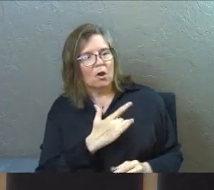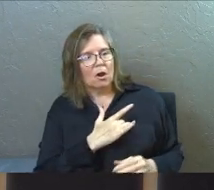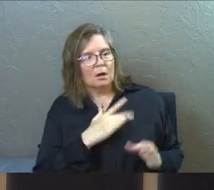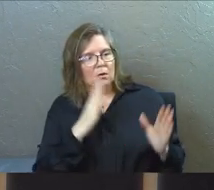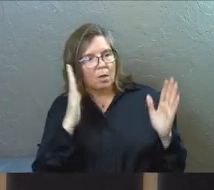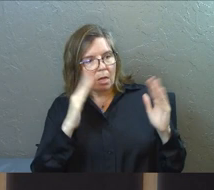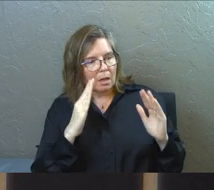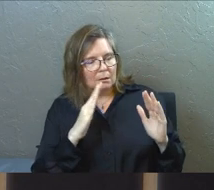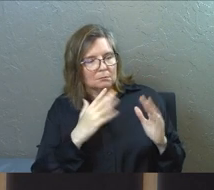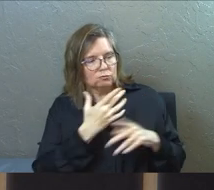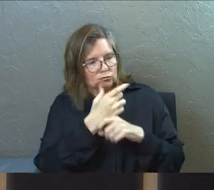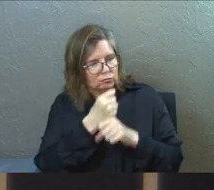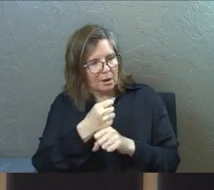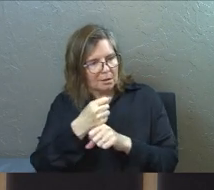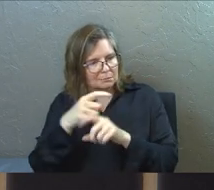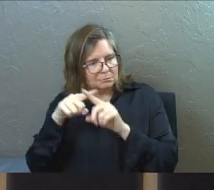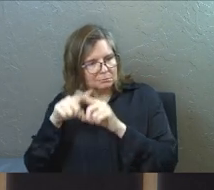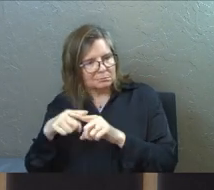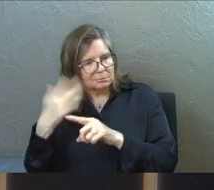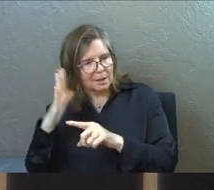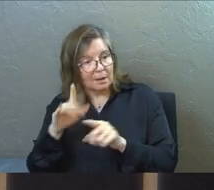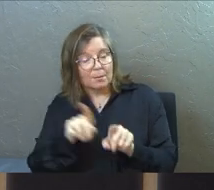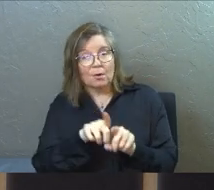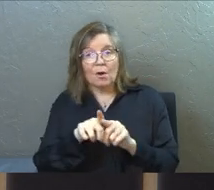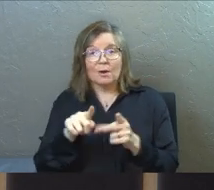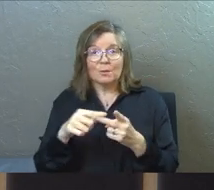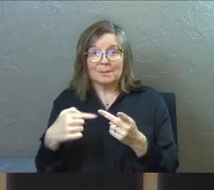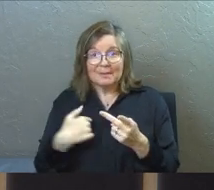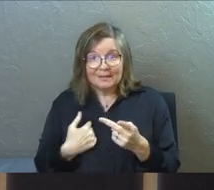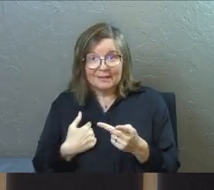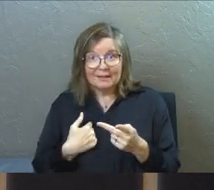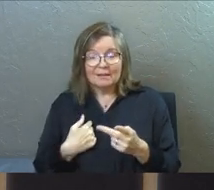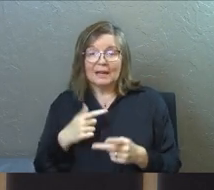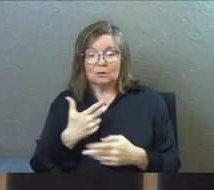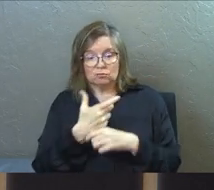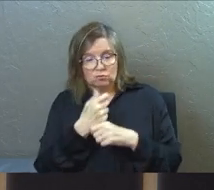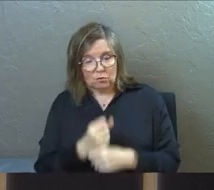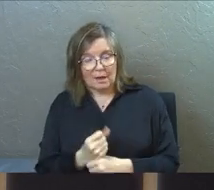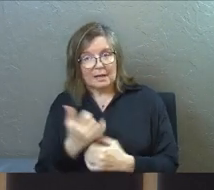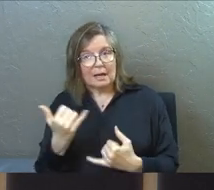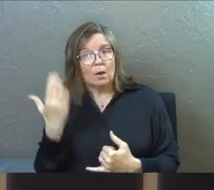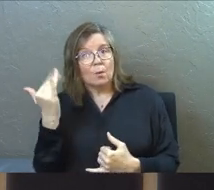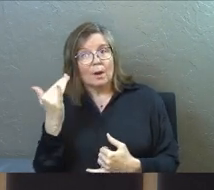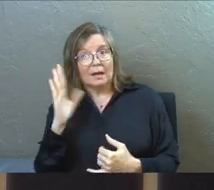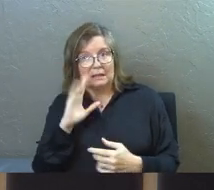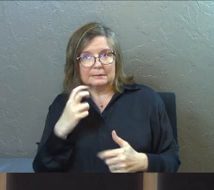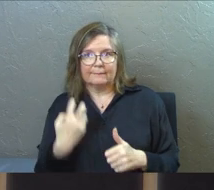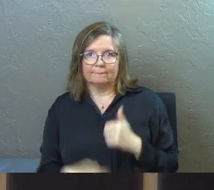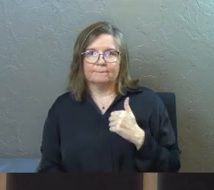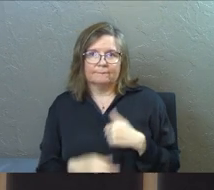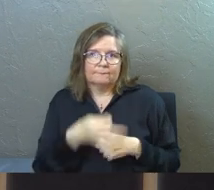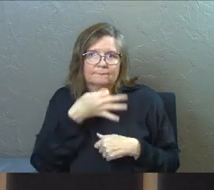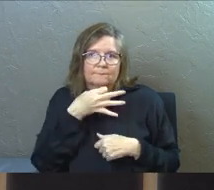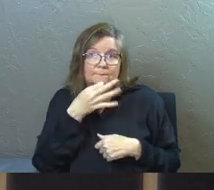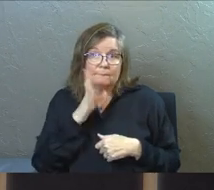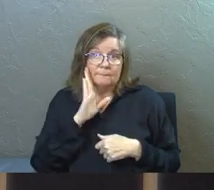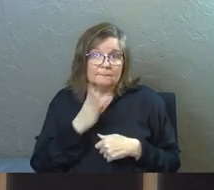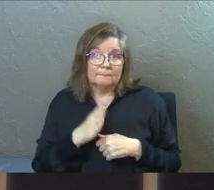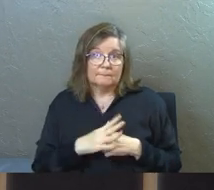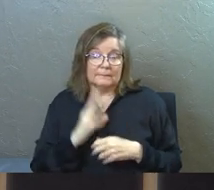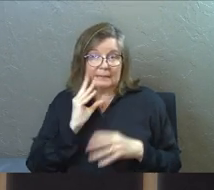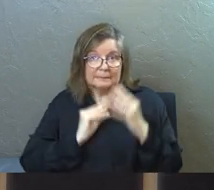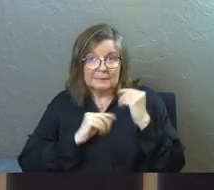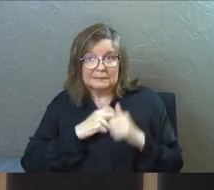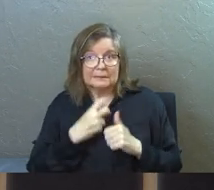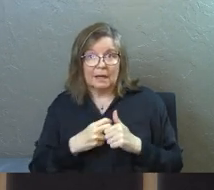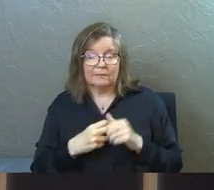hearts be troubled. Trust in God. Trust also in me. He's saying, no, I need you to trust right now because it's going to get tough. There